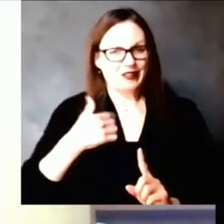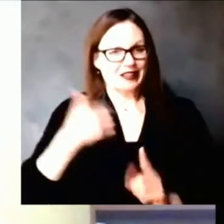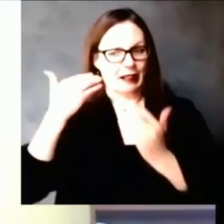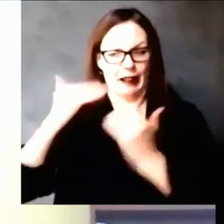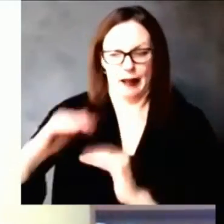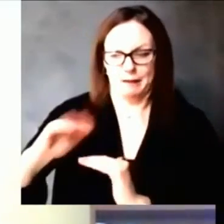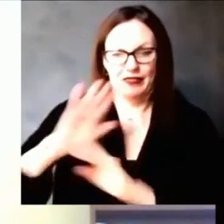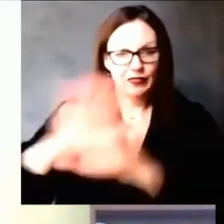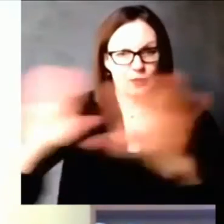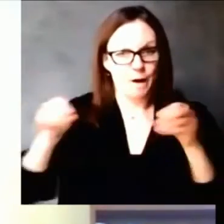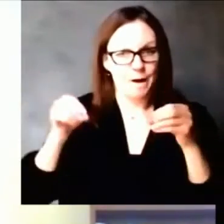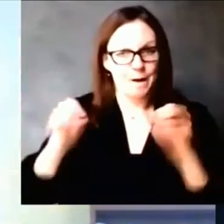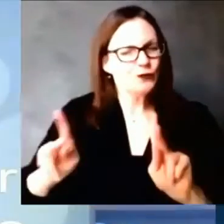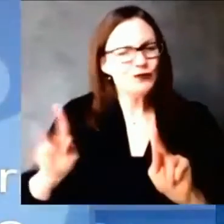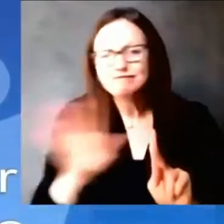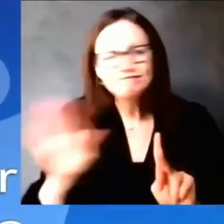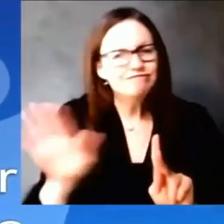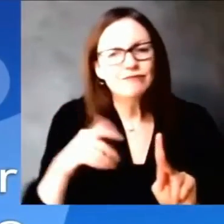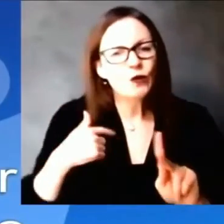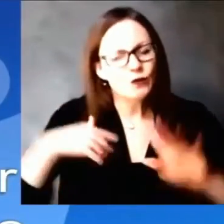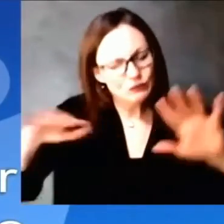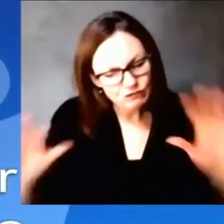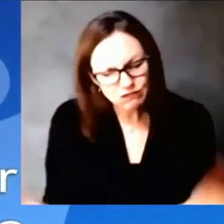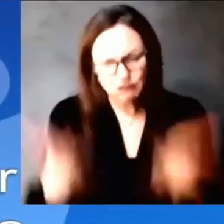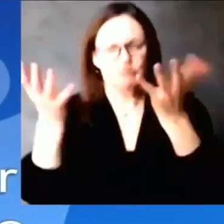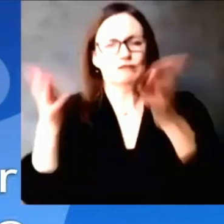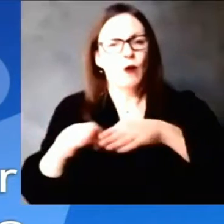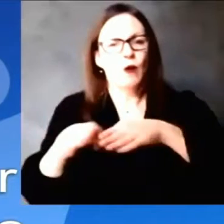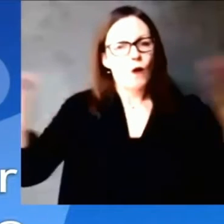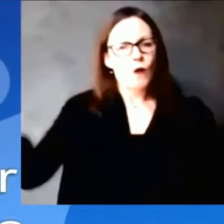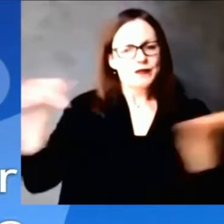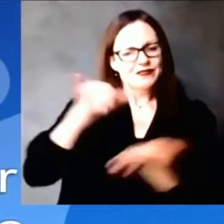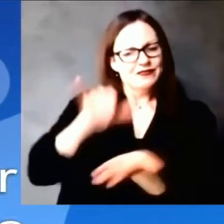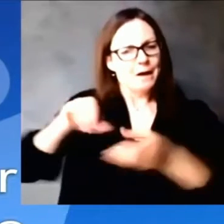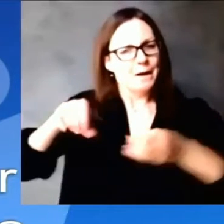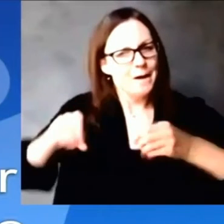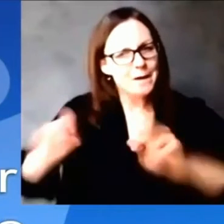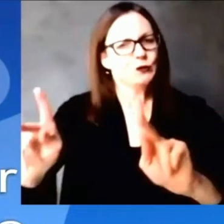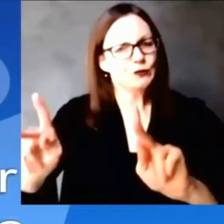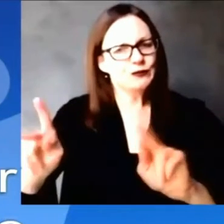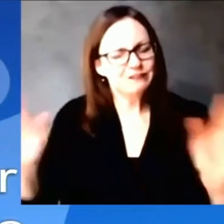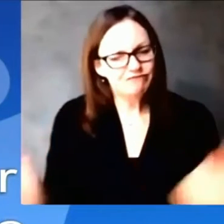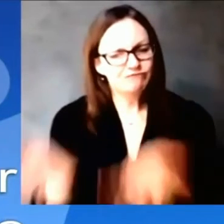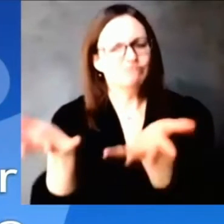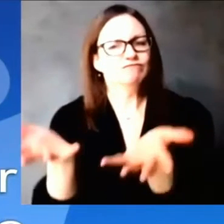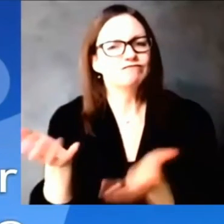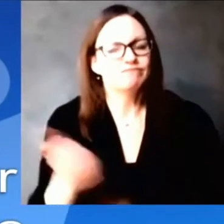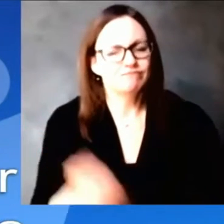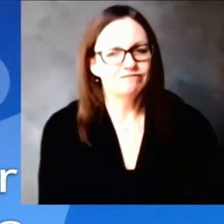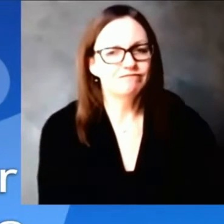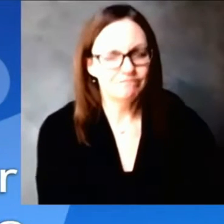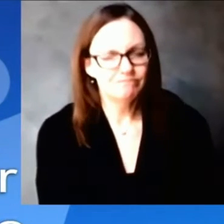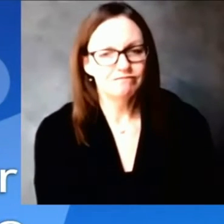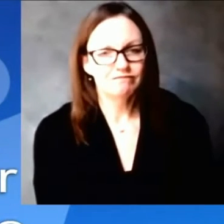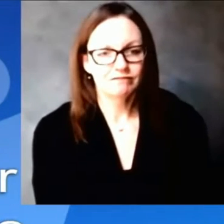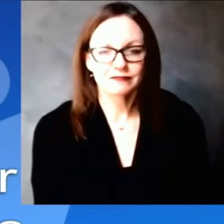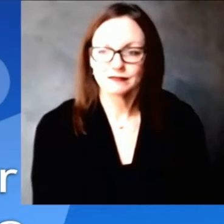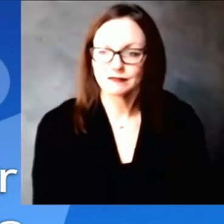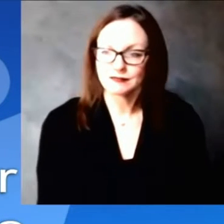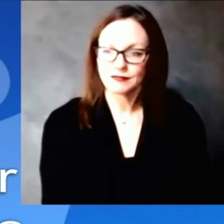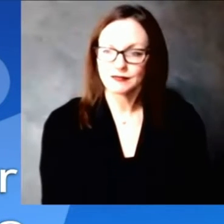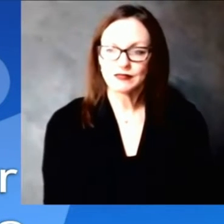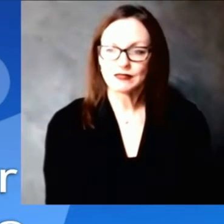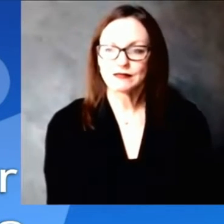thank you the next question to wmtv in madison nikki at